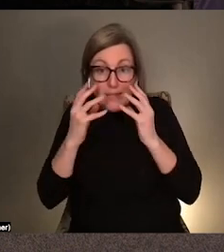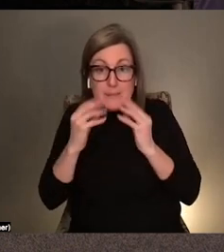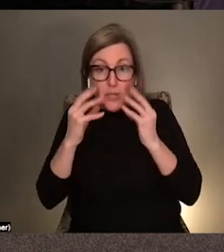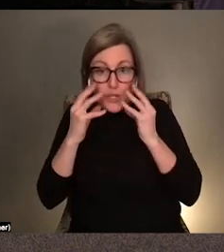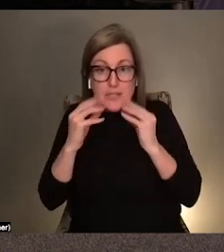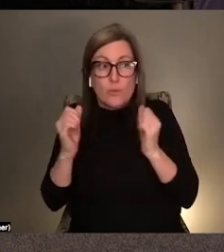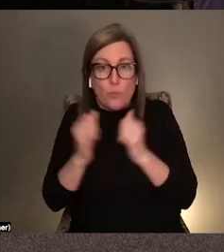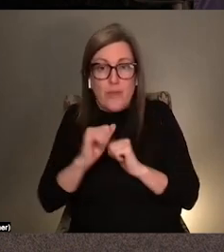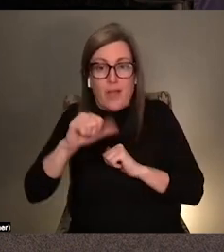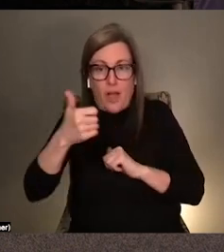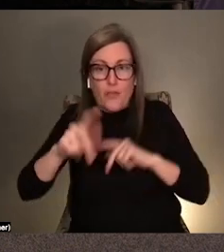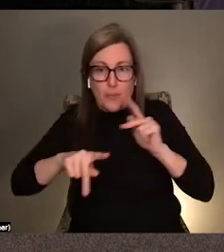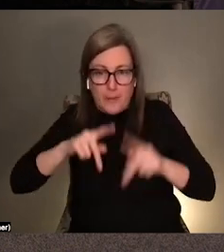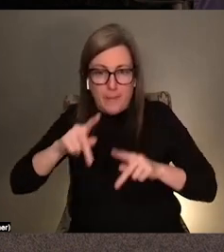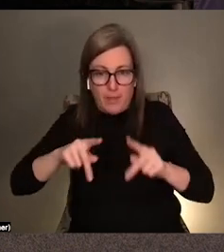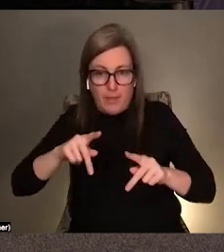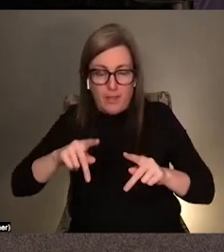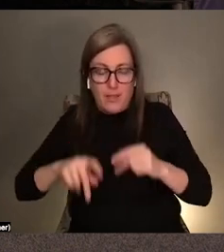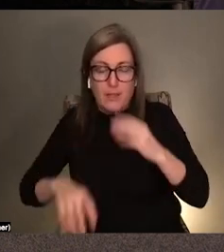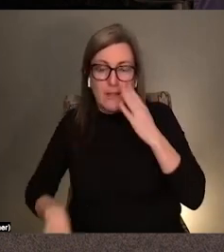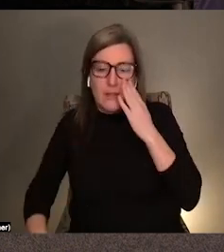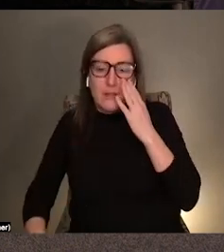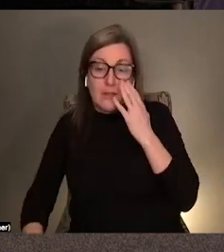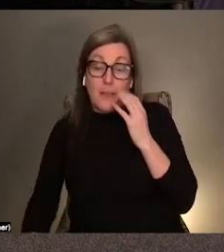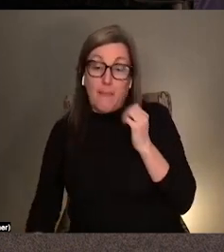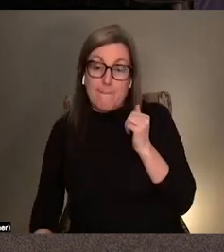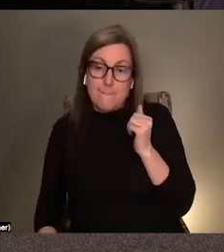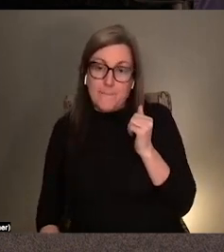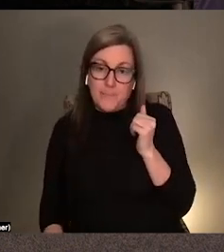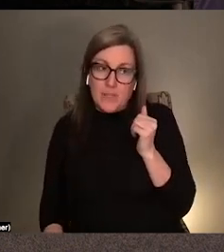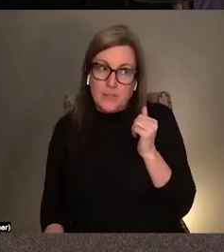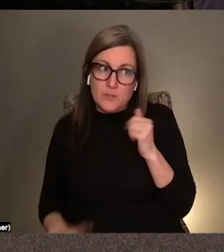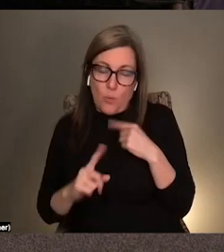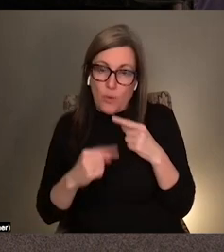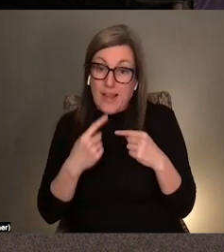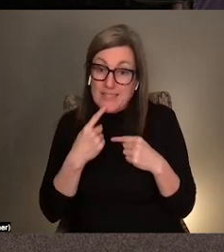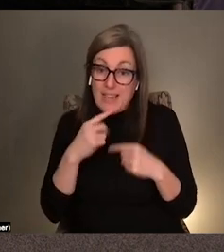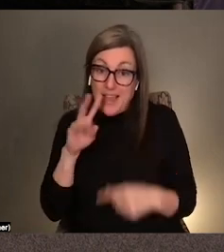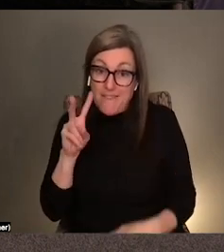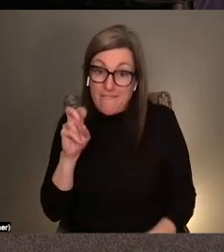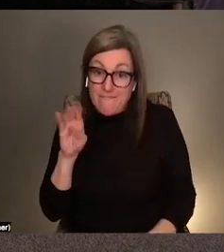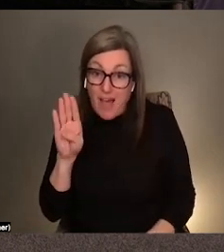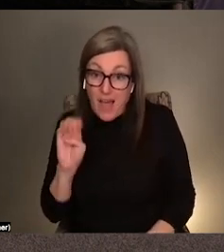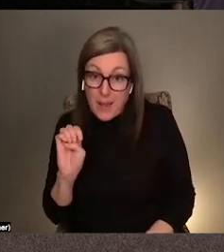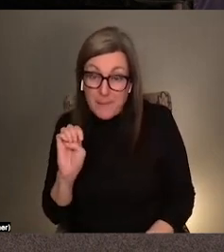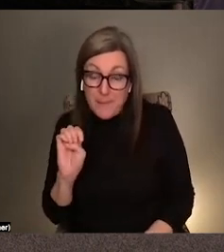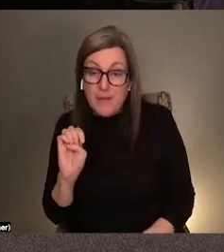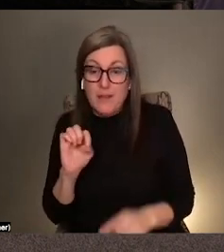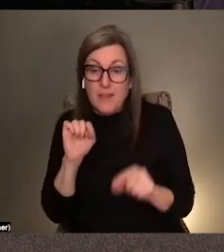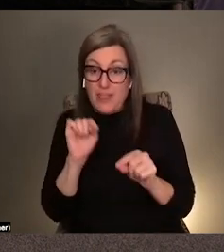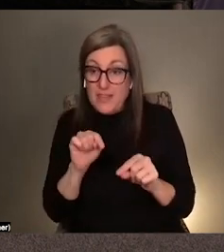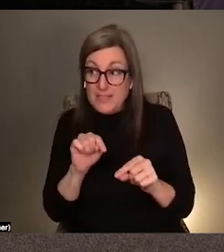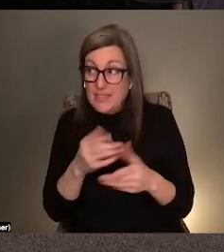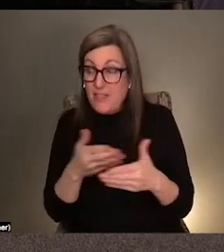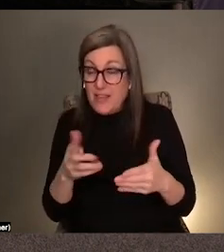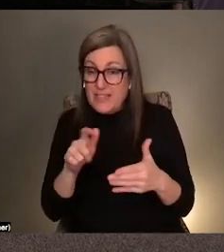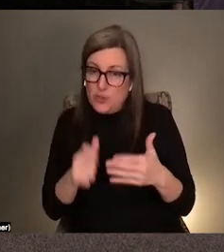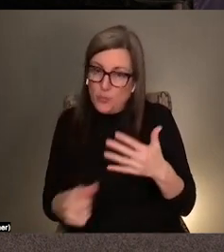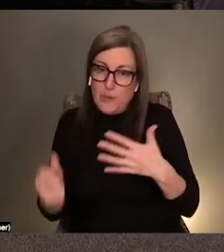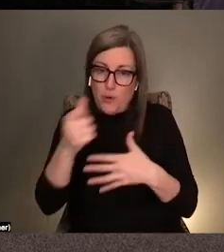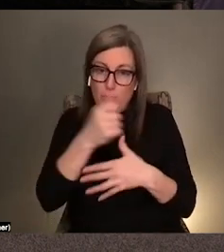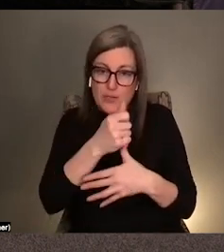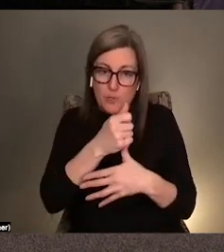with others. And so I think that's what I mean when I say vibe where it's like, this is the thing that has to be prioritized over like